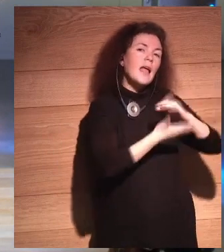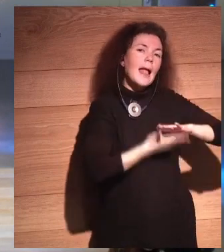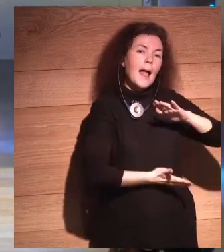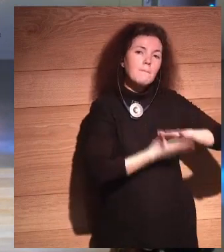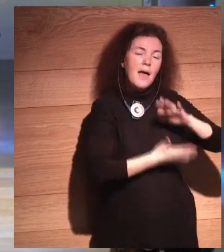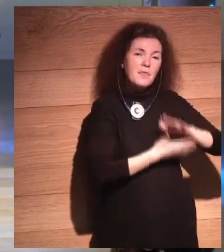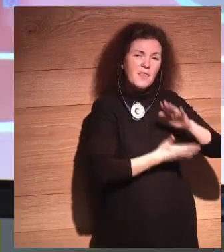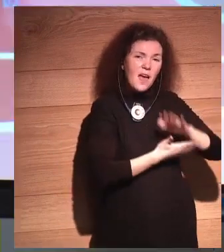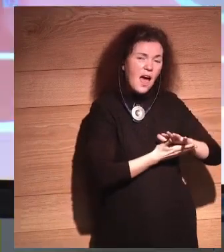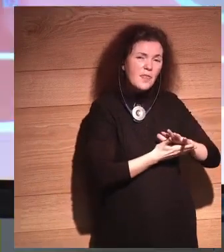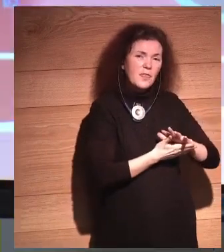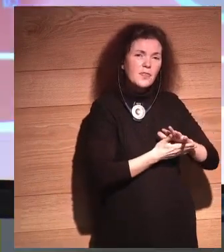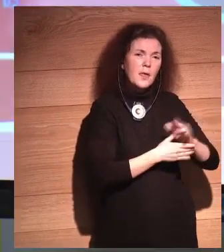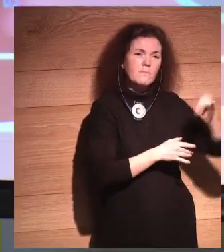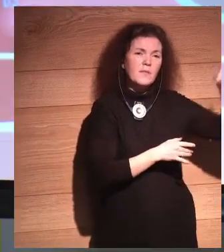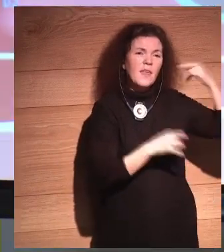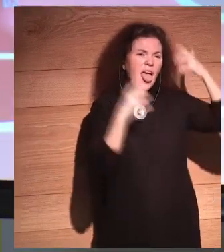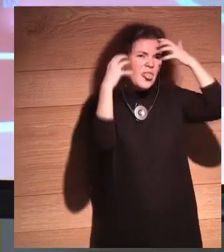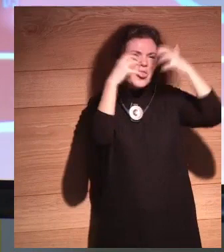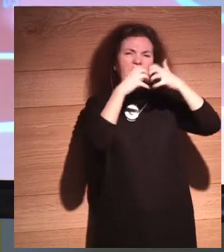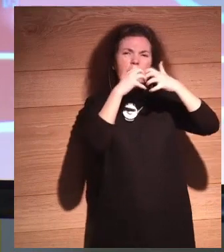That is a machine with an IQ of a trillion.